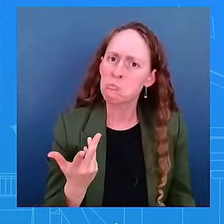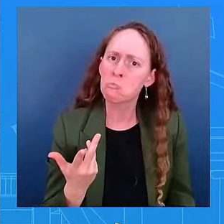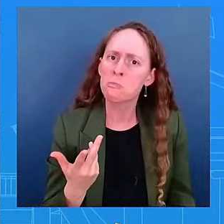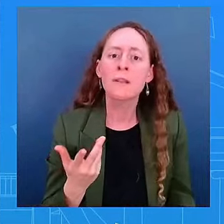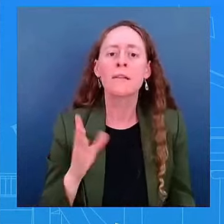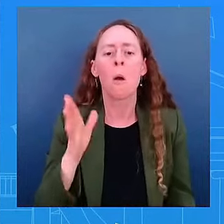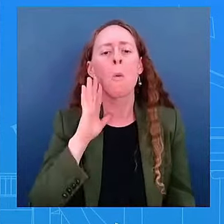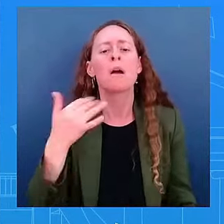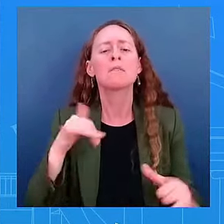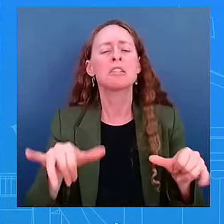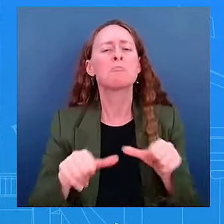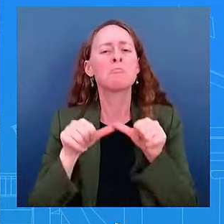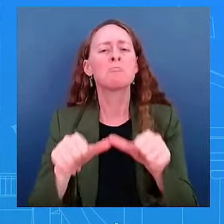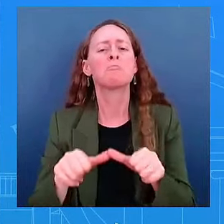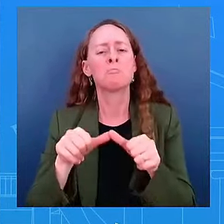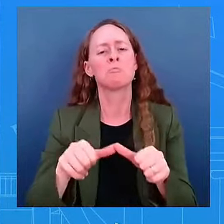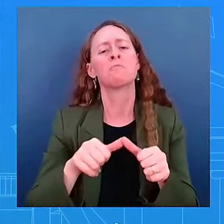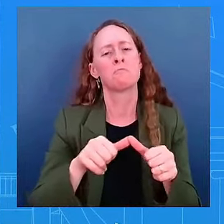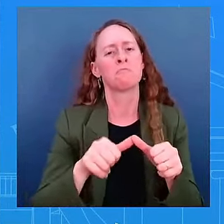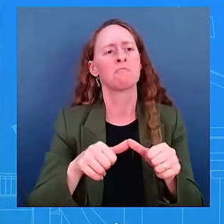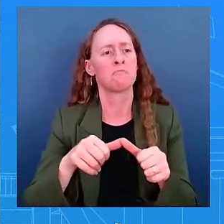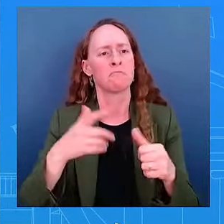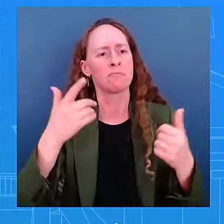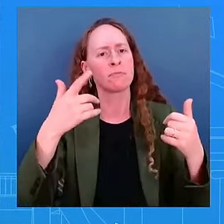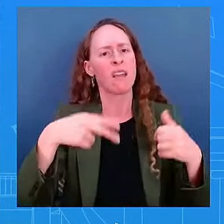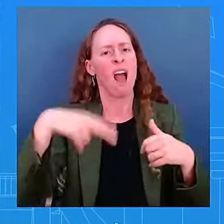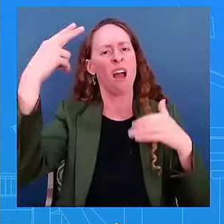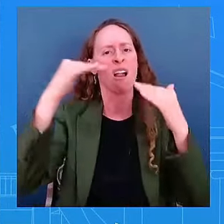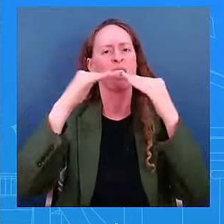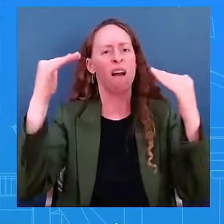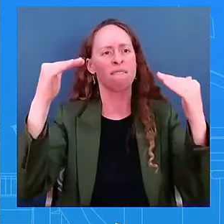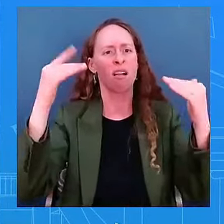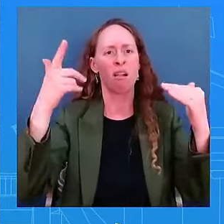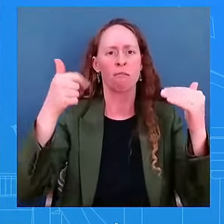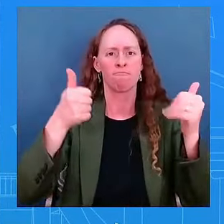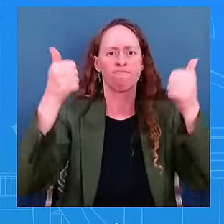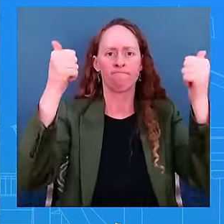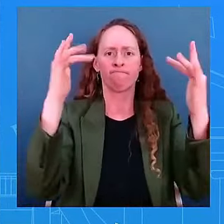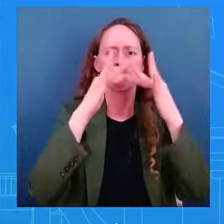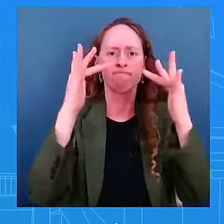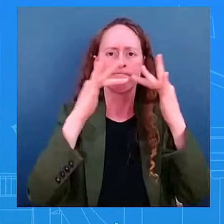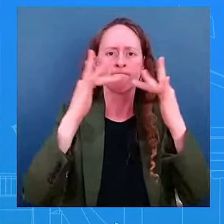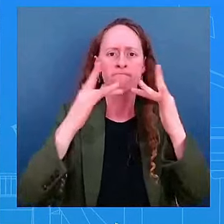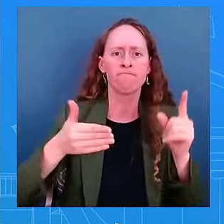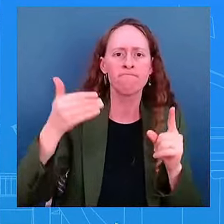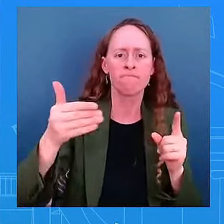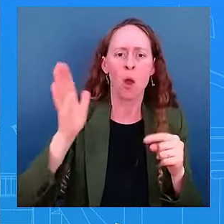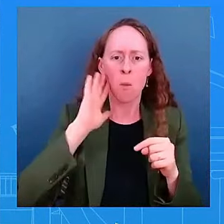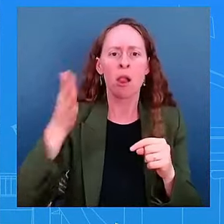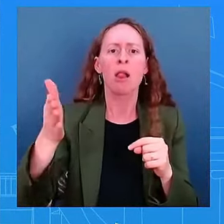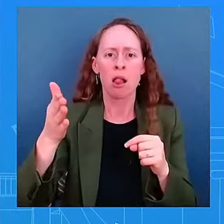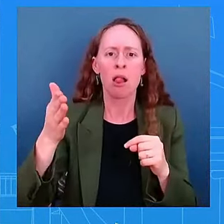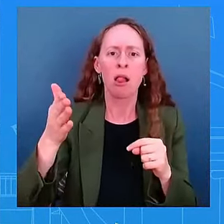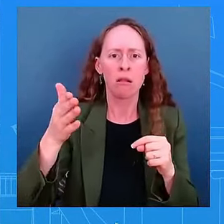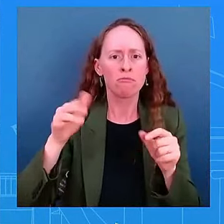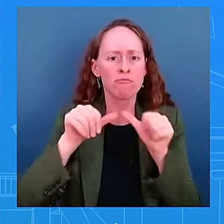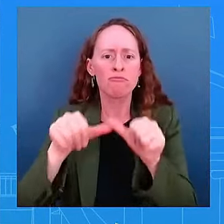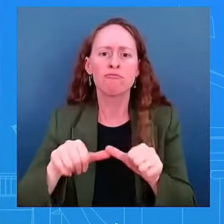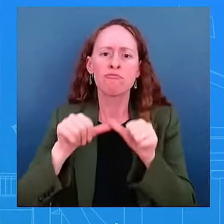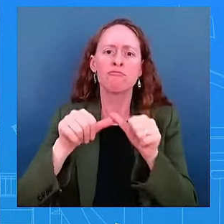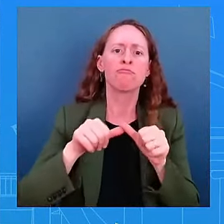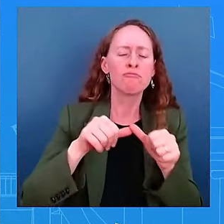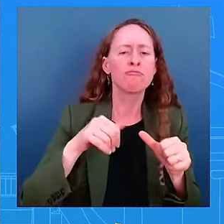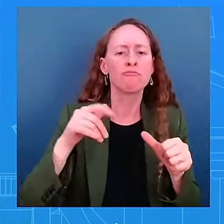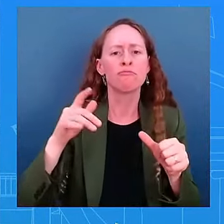officials travel there to China to continue to have those conversations. But we have been incredibly